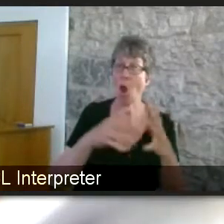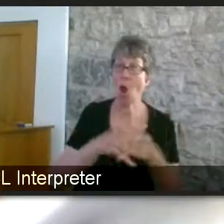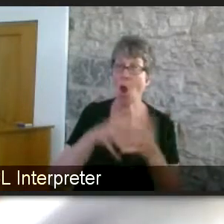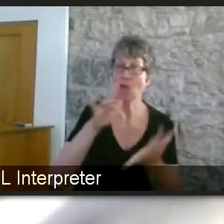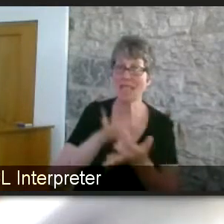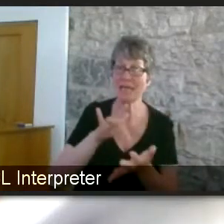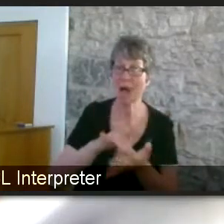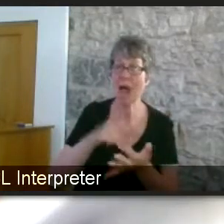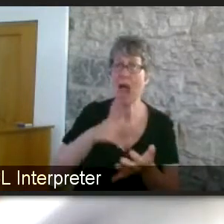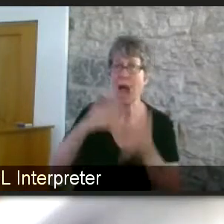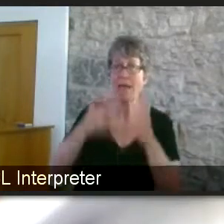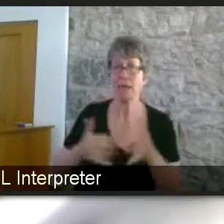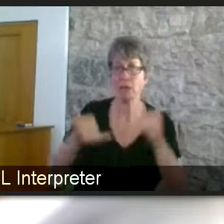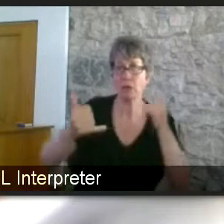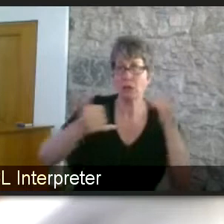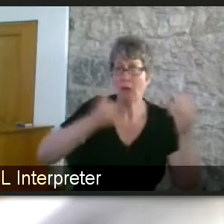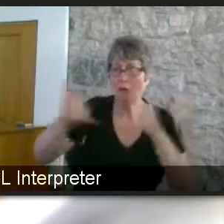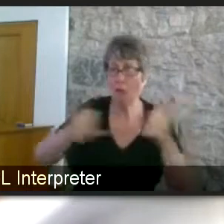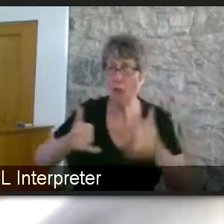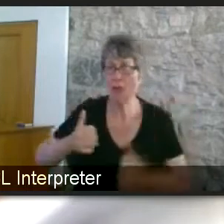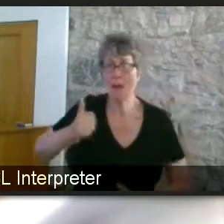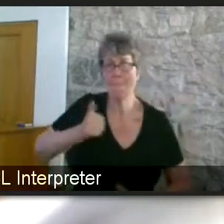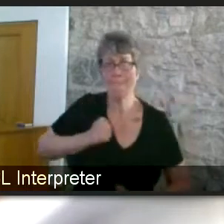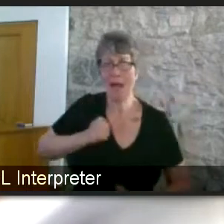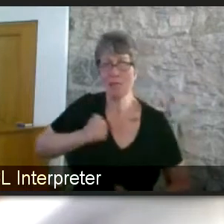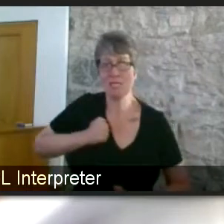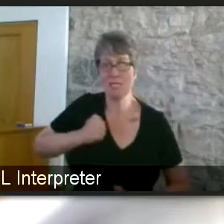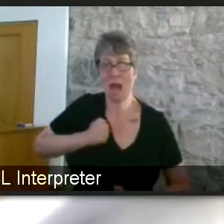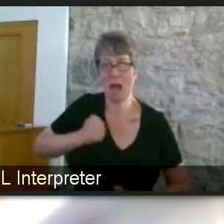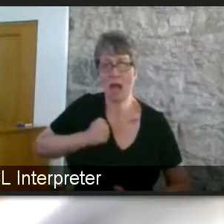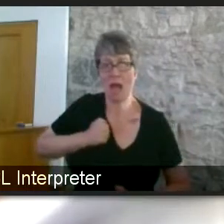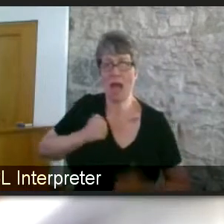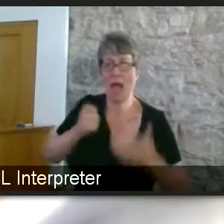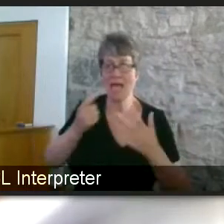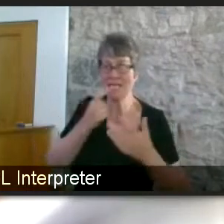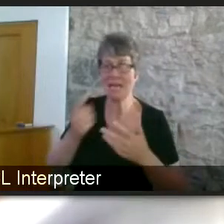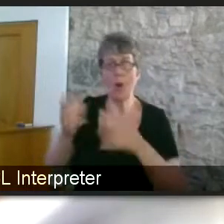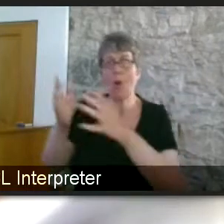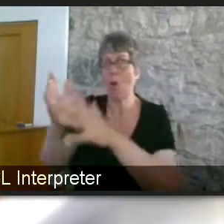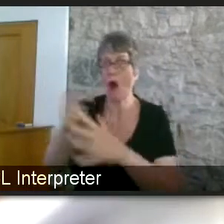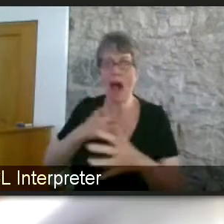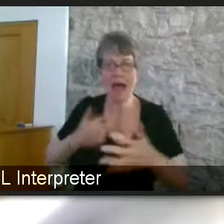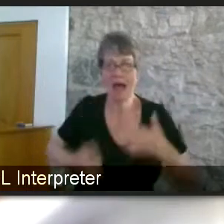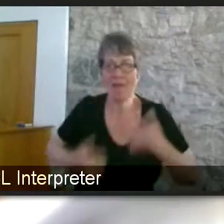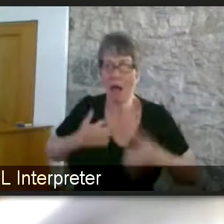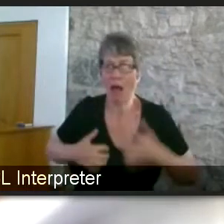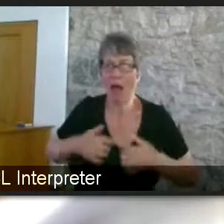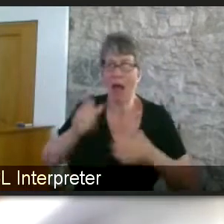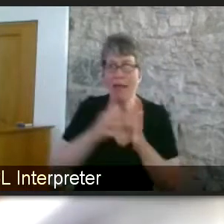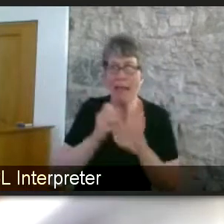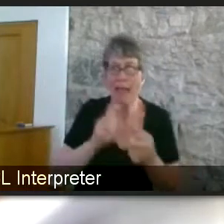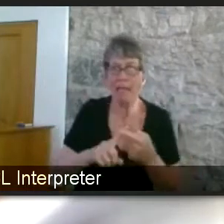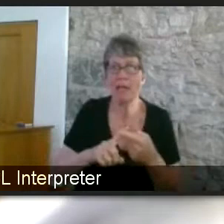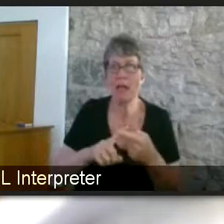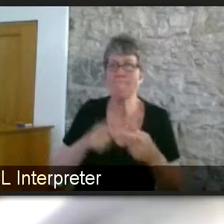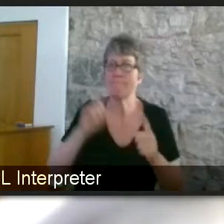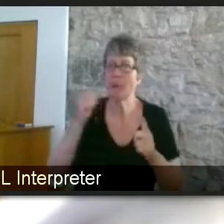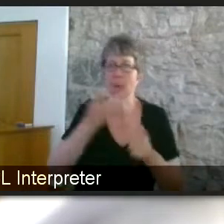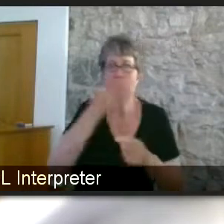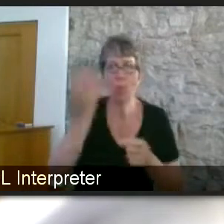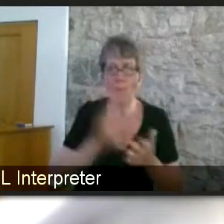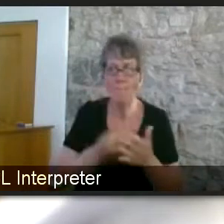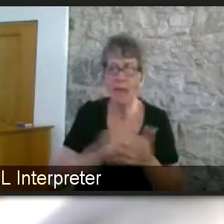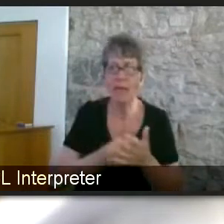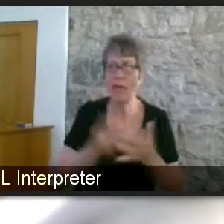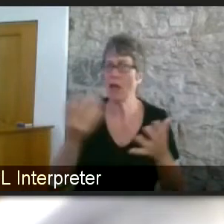barristers to say it's a really really interesting case you'll do it for free won't you um because we haven't got any money and yeah it's that there